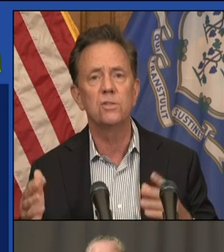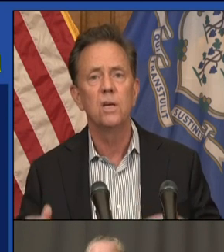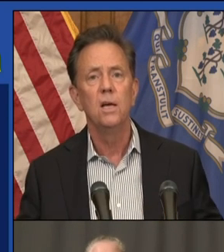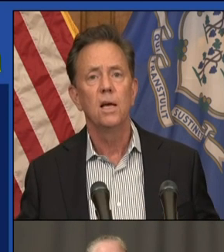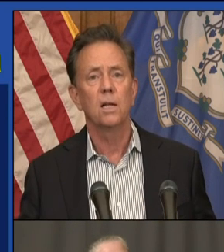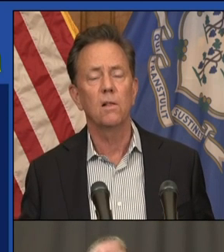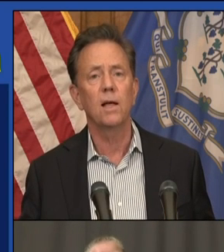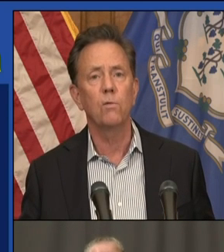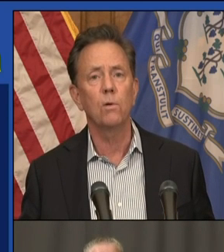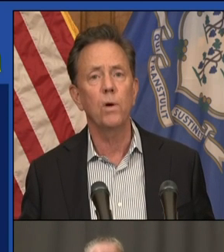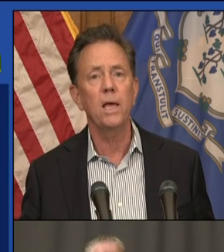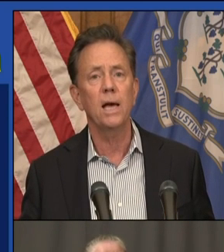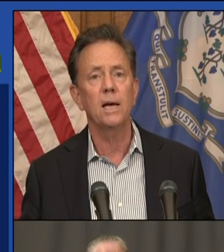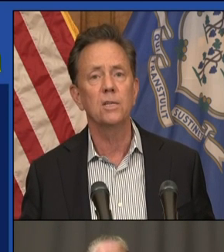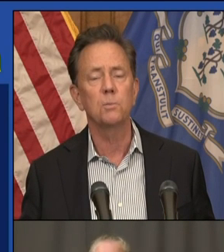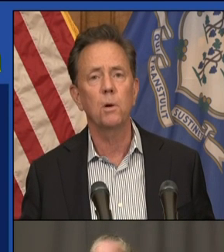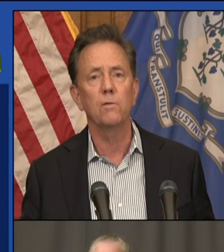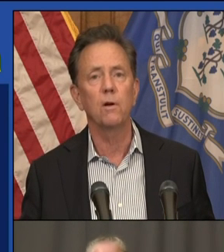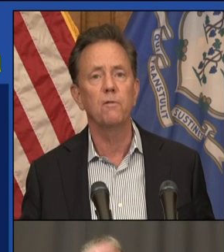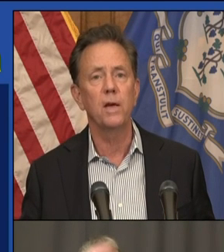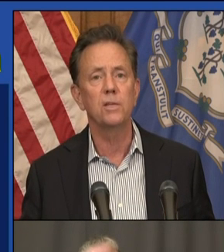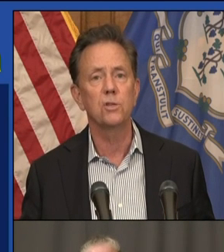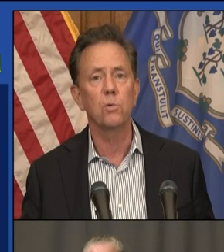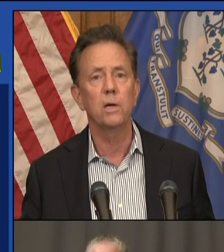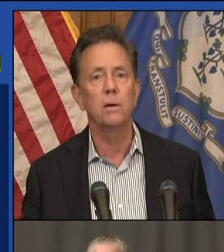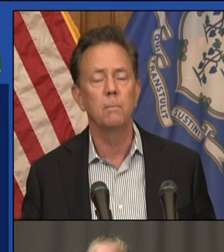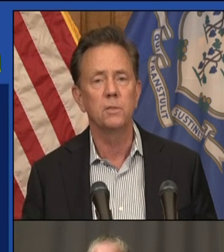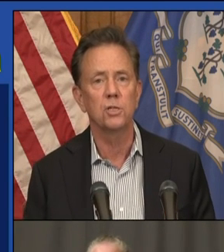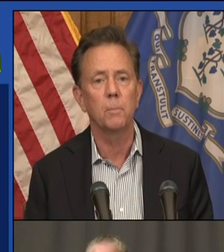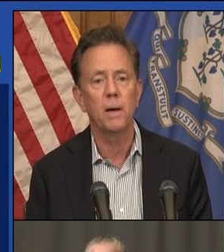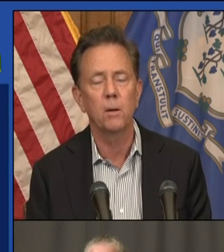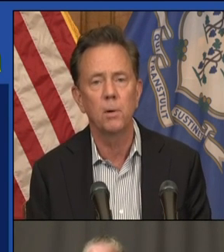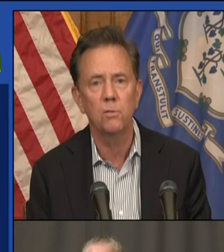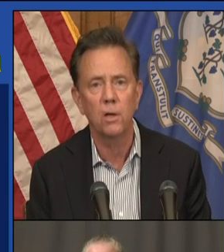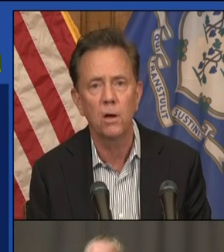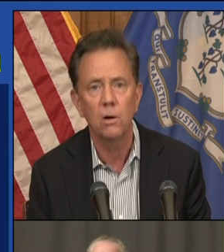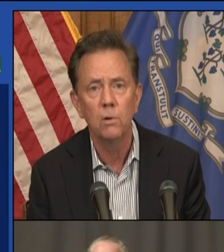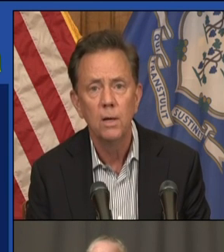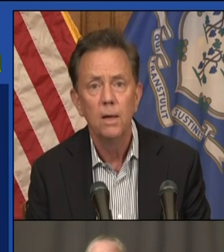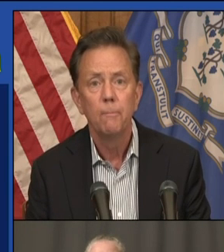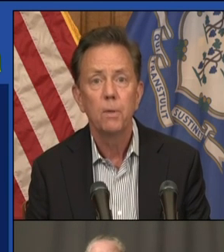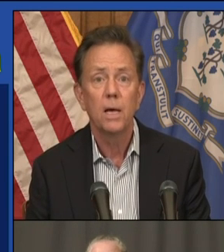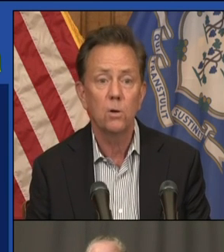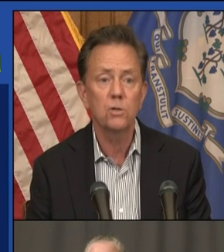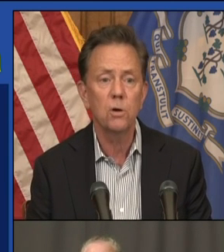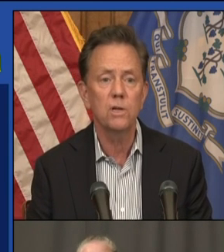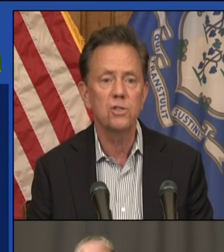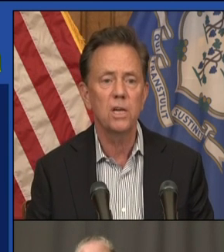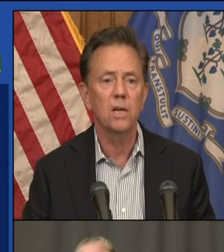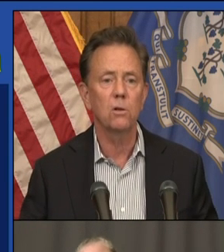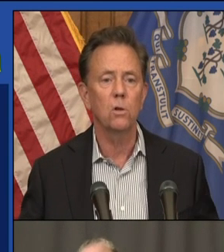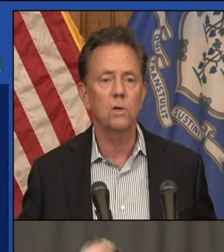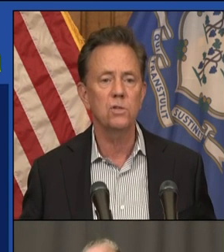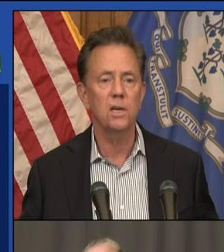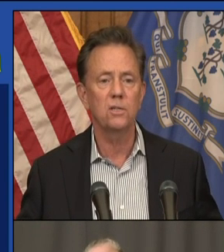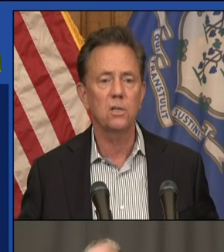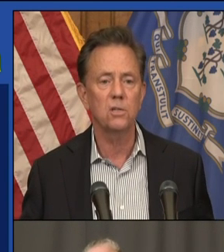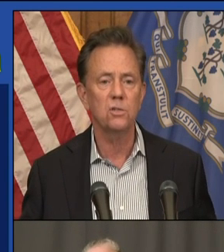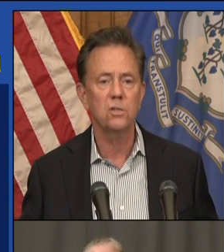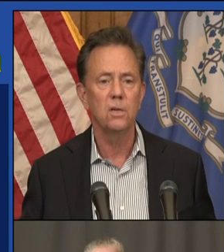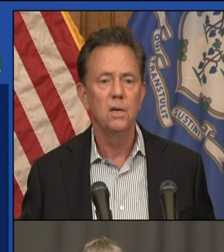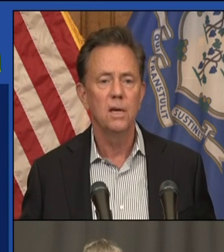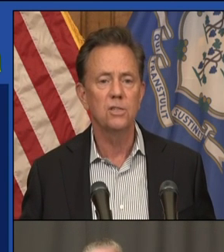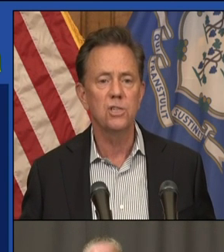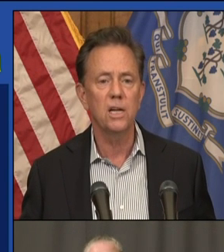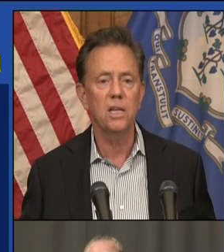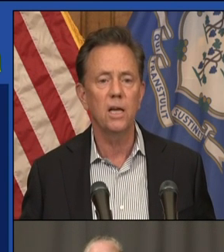movies. And a lot of what we had as part of our phase three just about a month ago. And also, you see here, Los Angeles